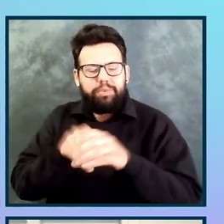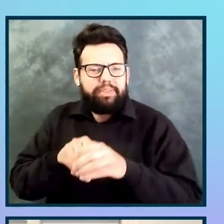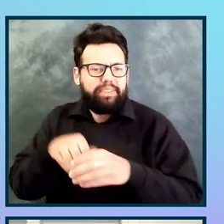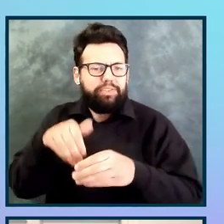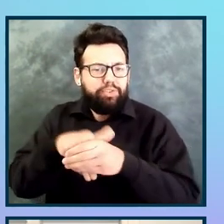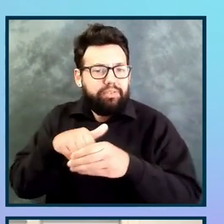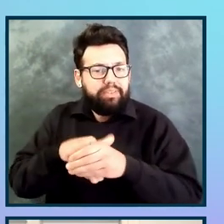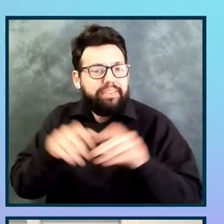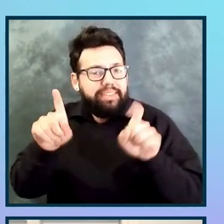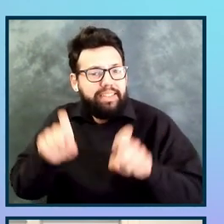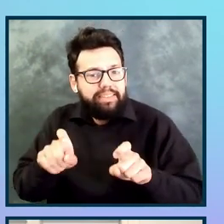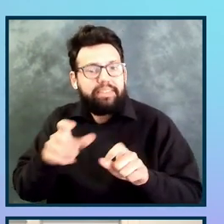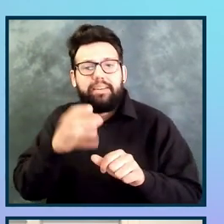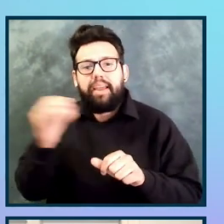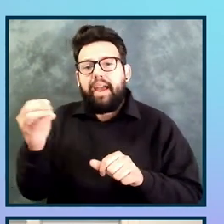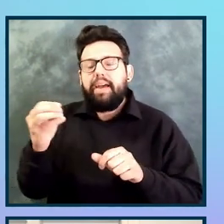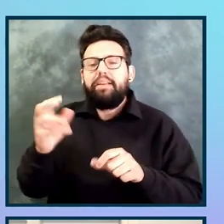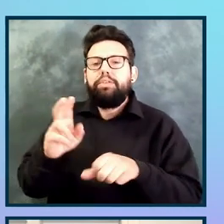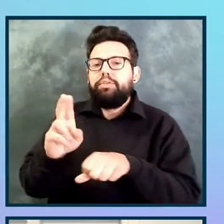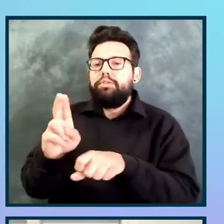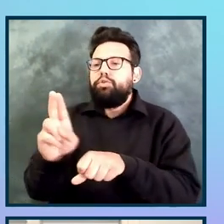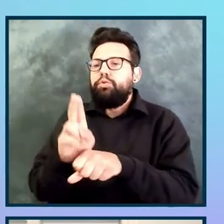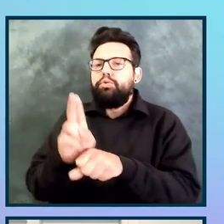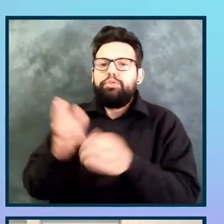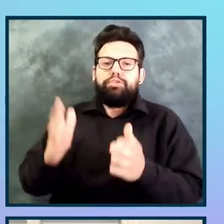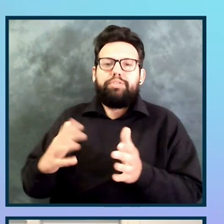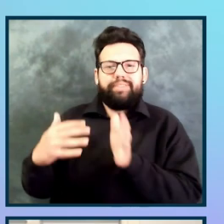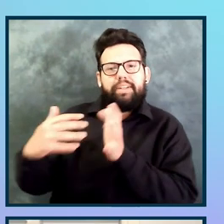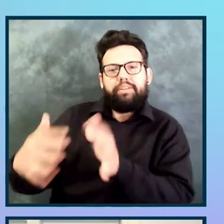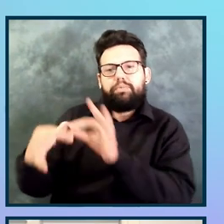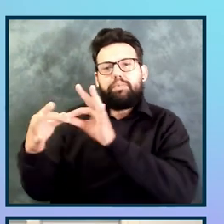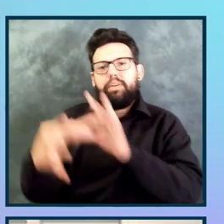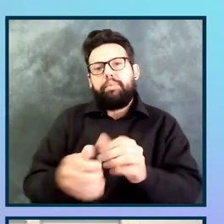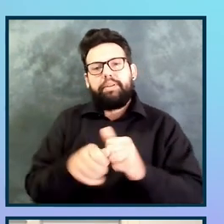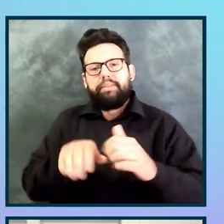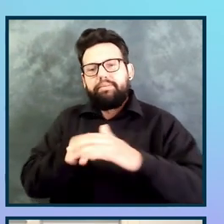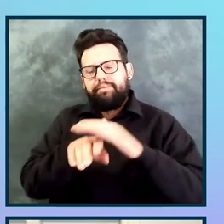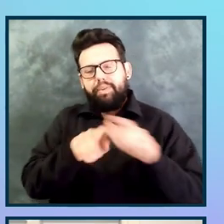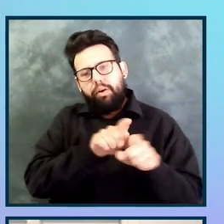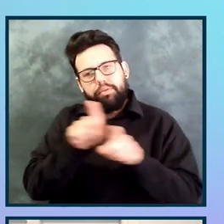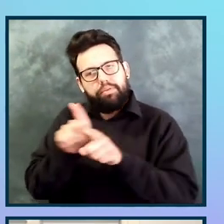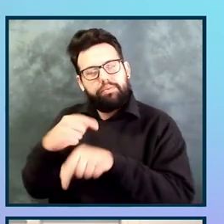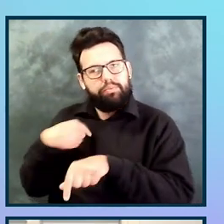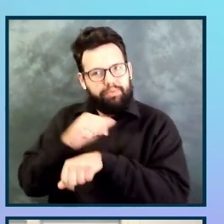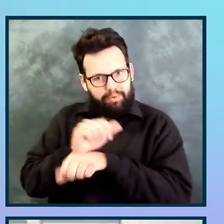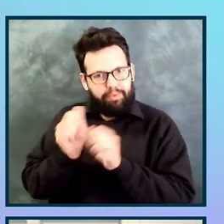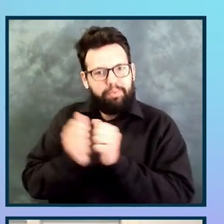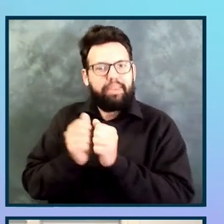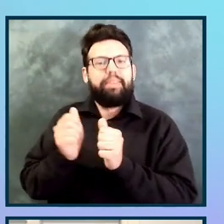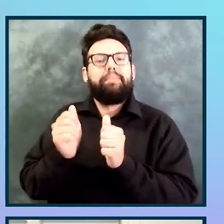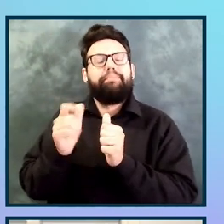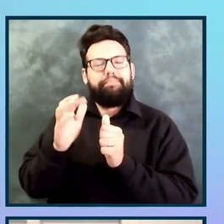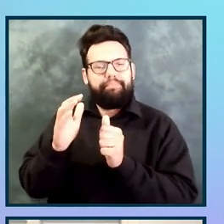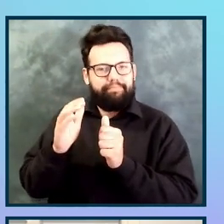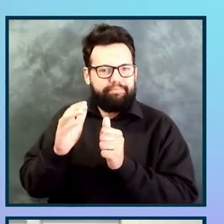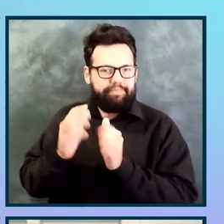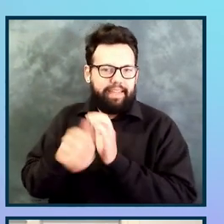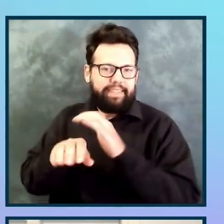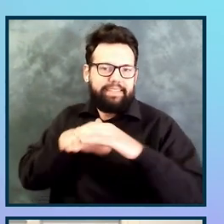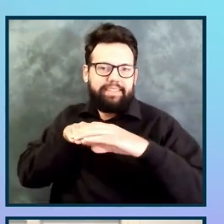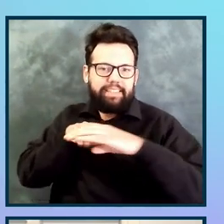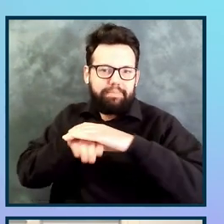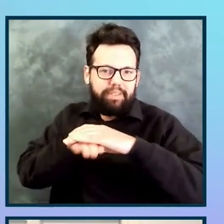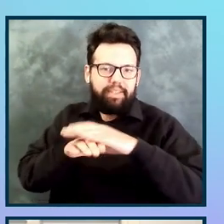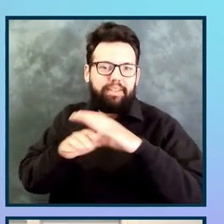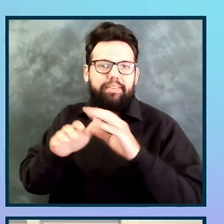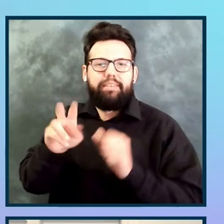usability studies with people with disabilities. We also partner with a handful of expert accessibility vendors, such as DQ, and